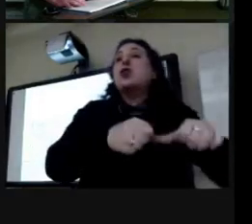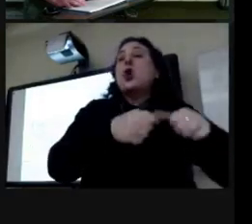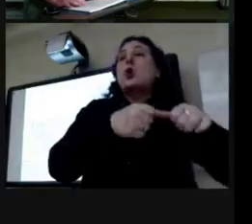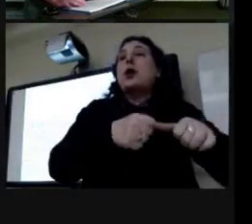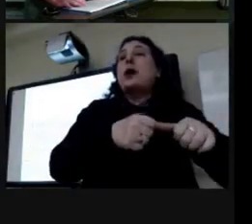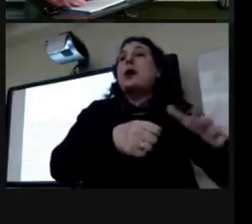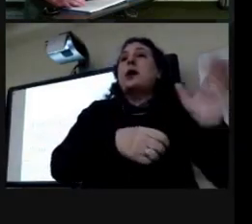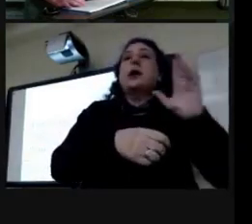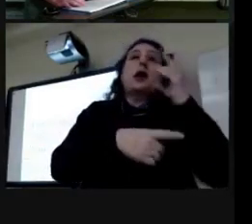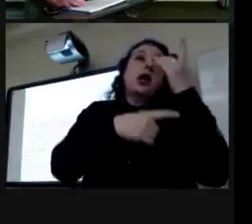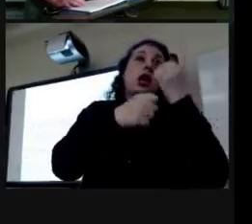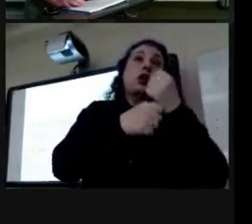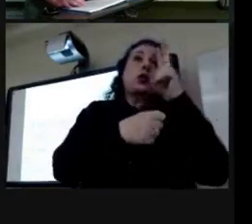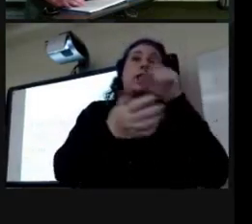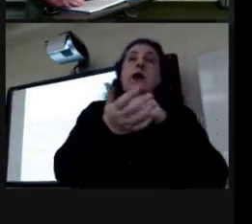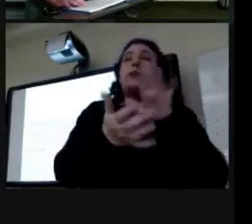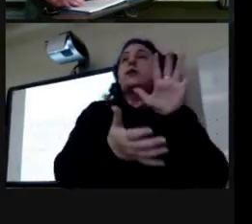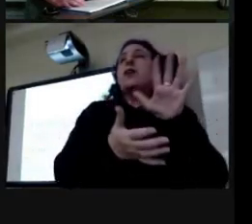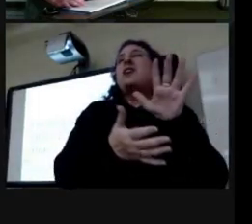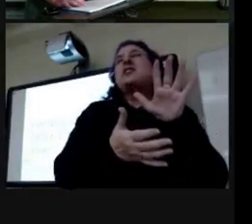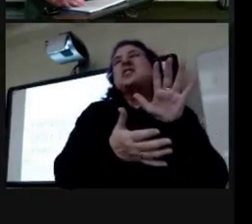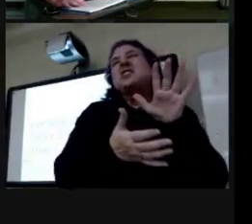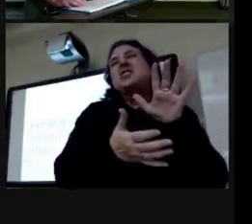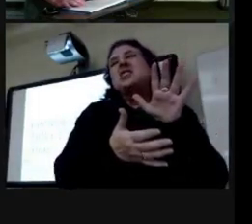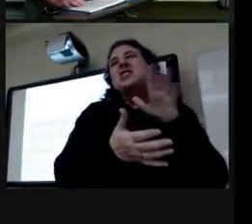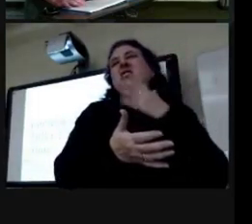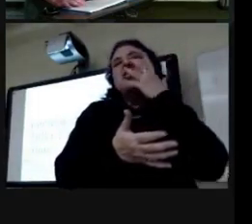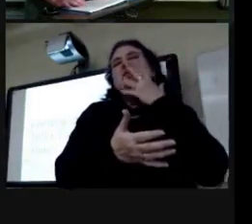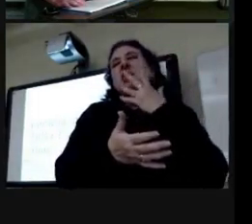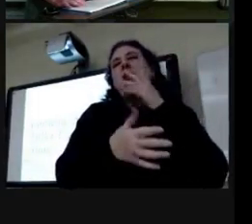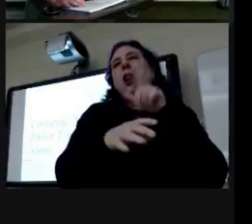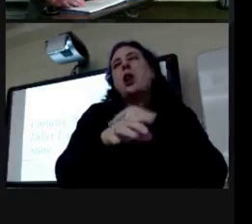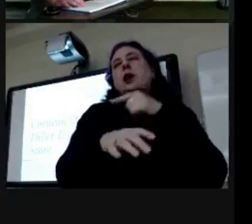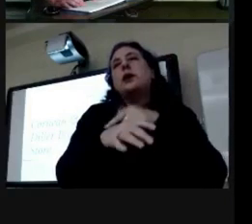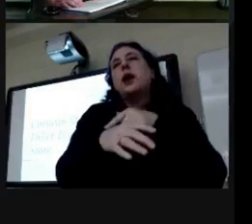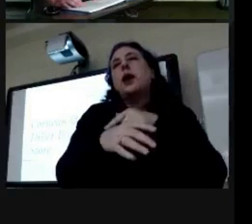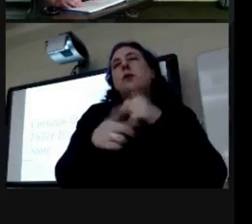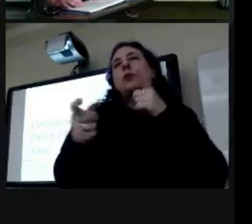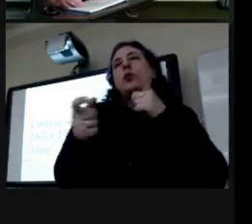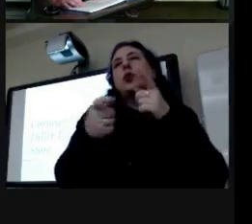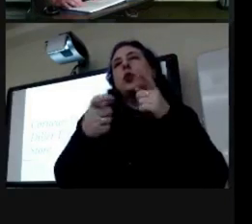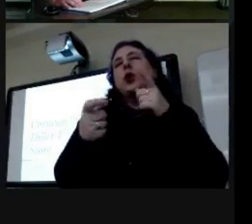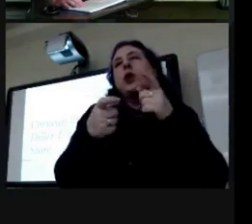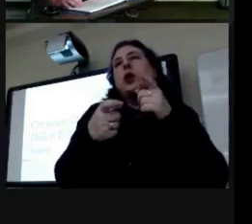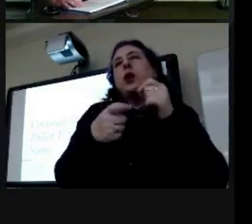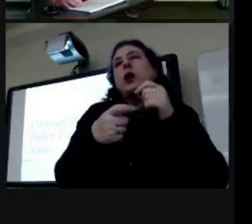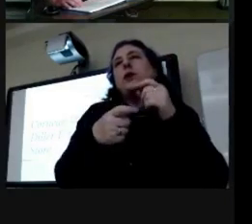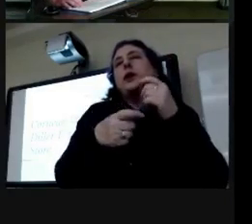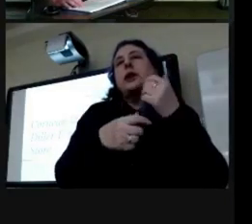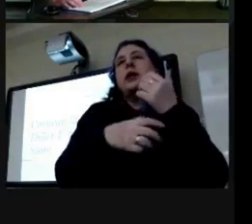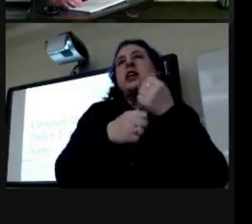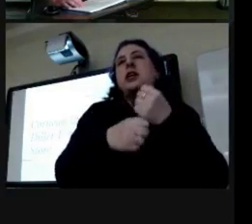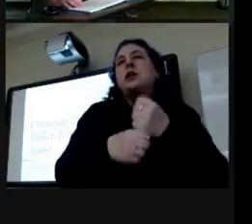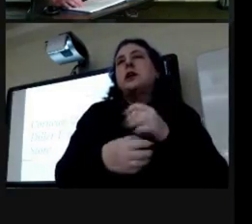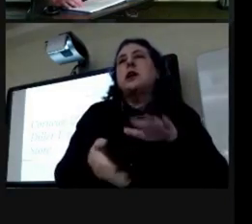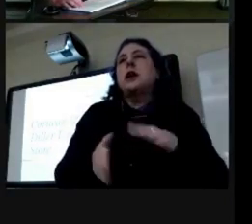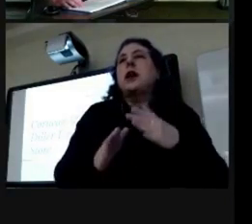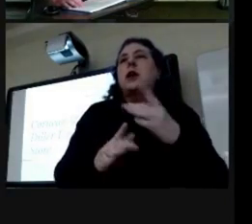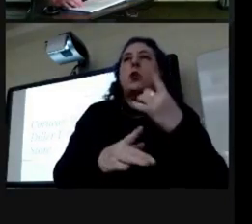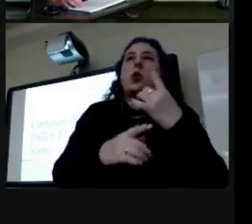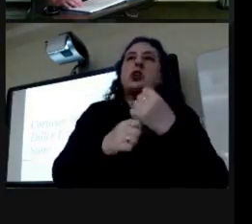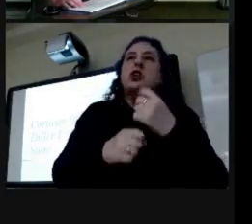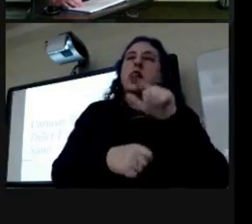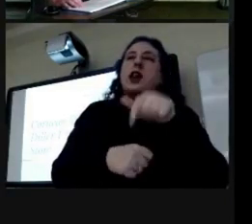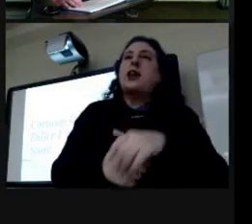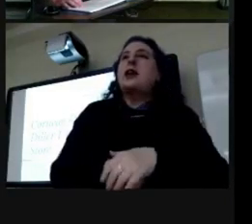2005 um unfortunately our long time curator um of decades died about a year